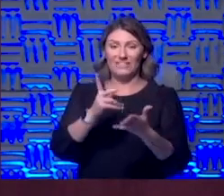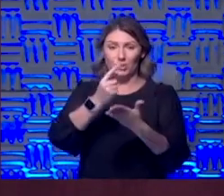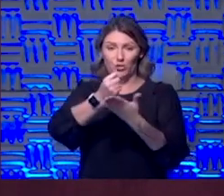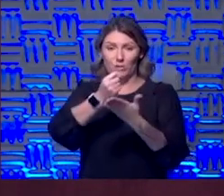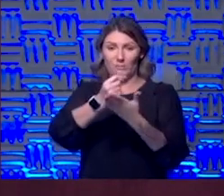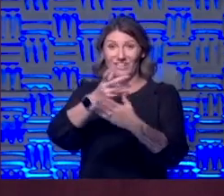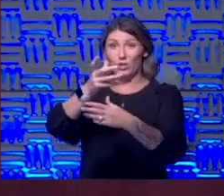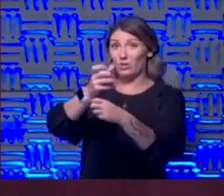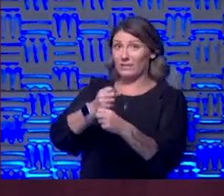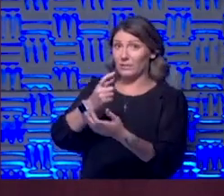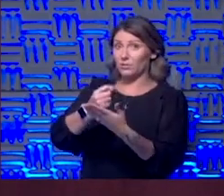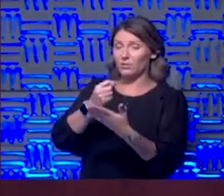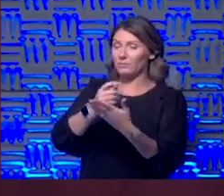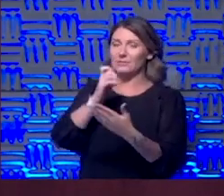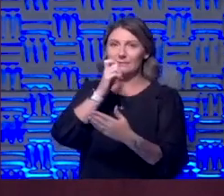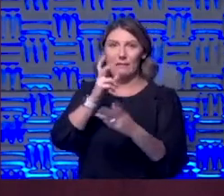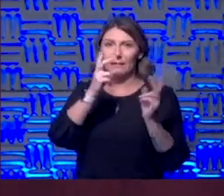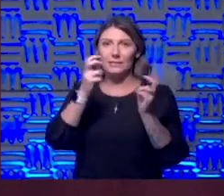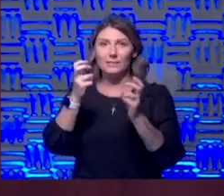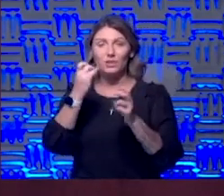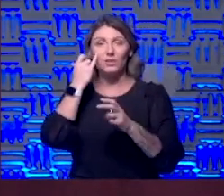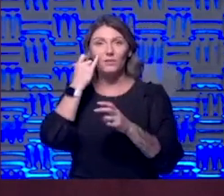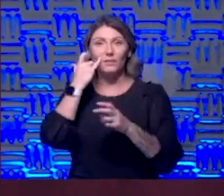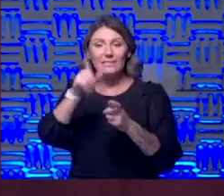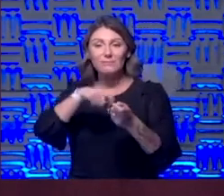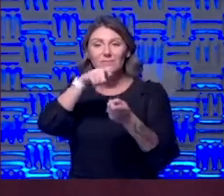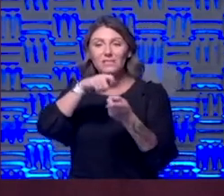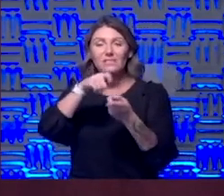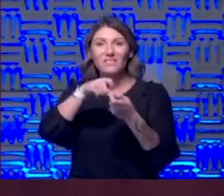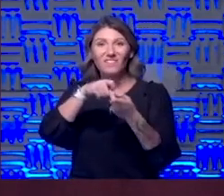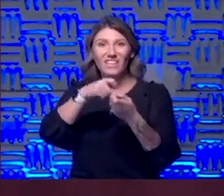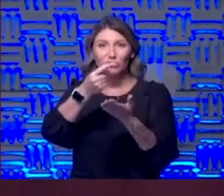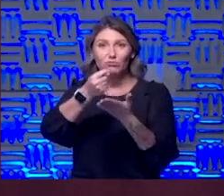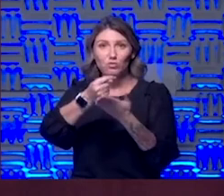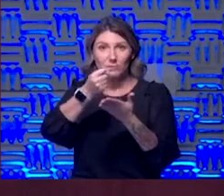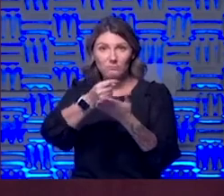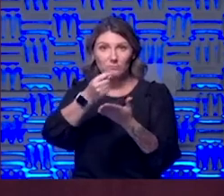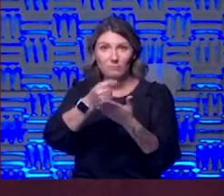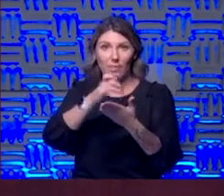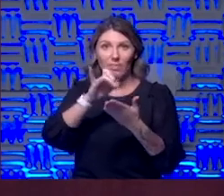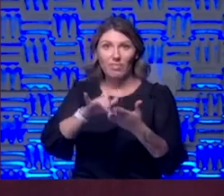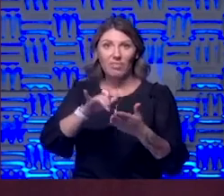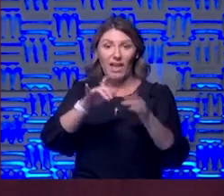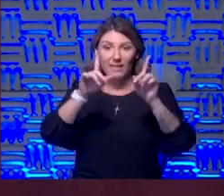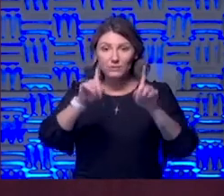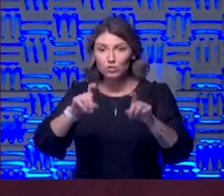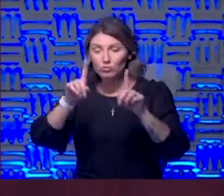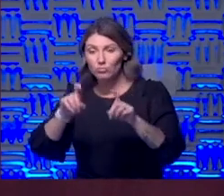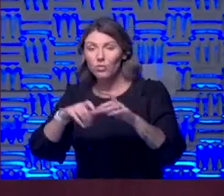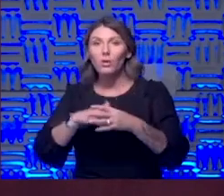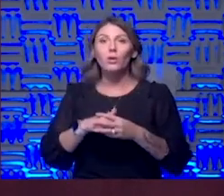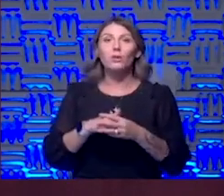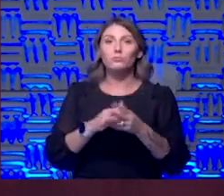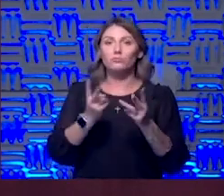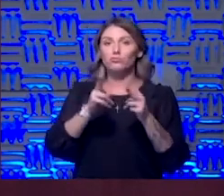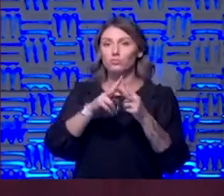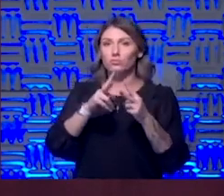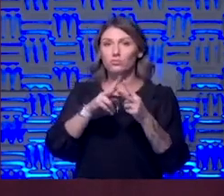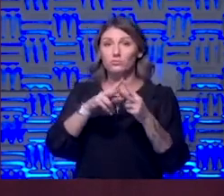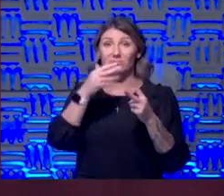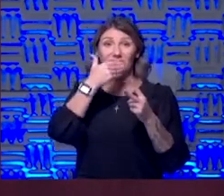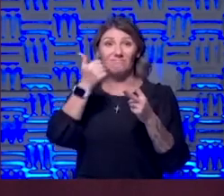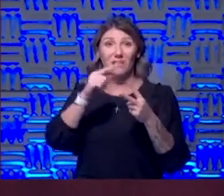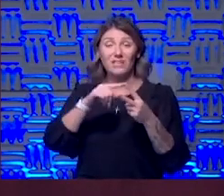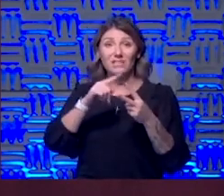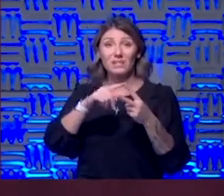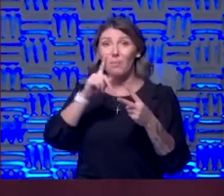that's not an issue if you go into a specific treatment trial there are two issues the best treatment trials are